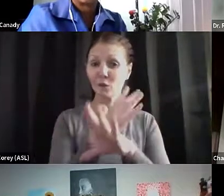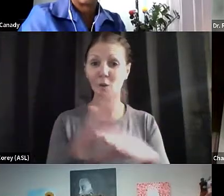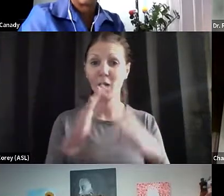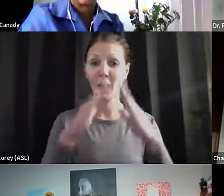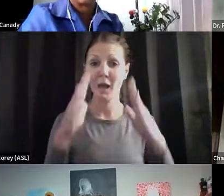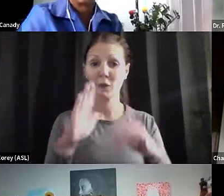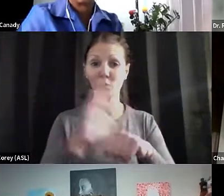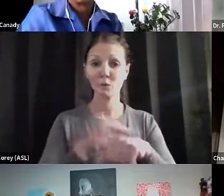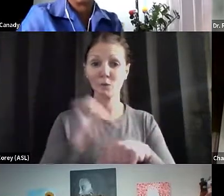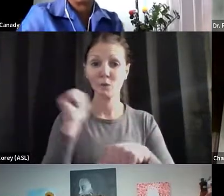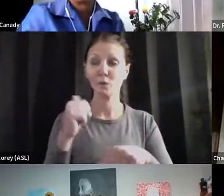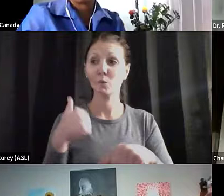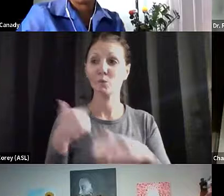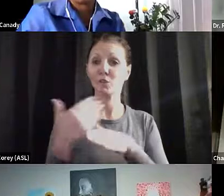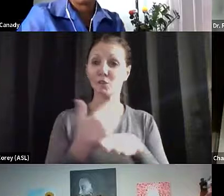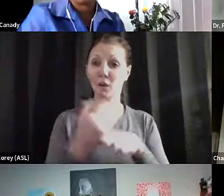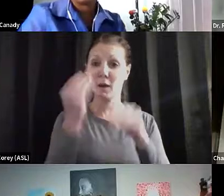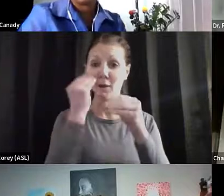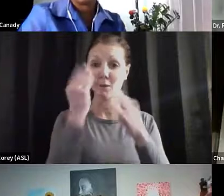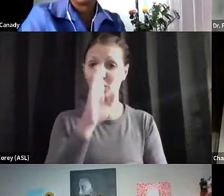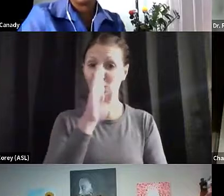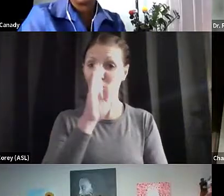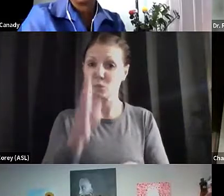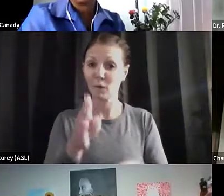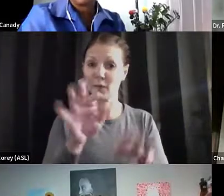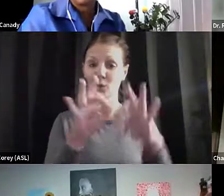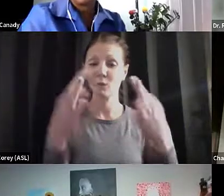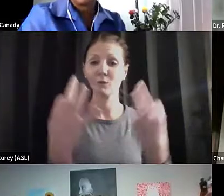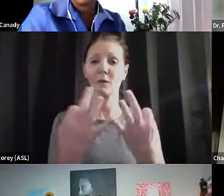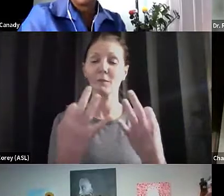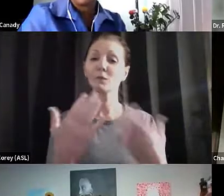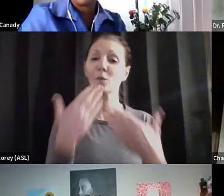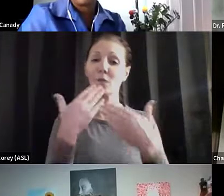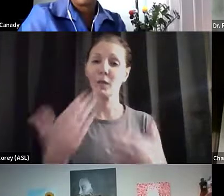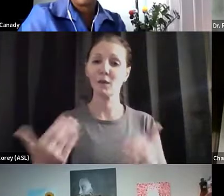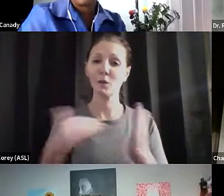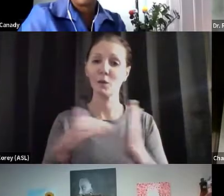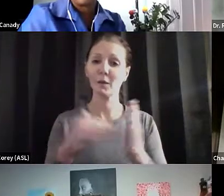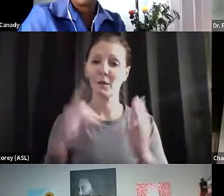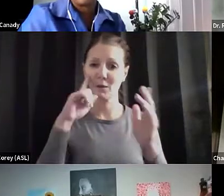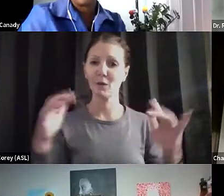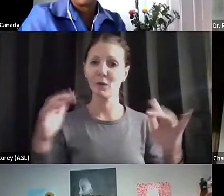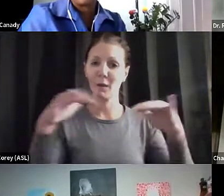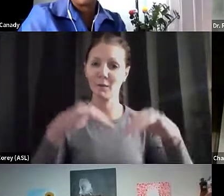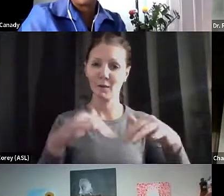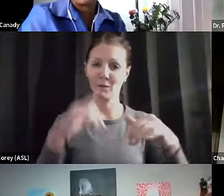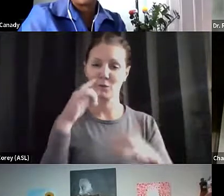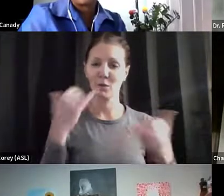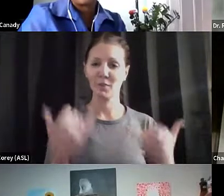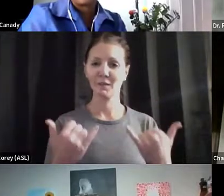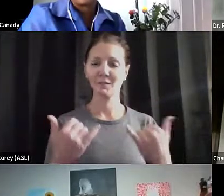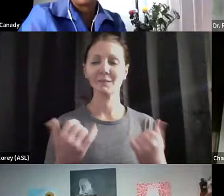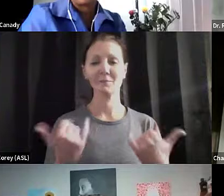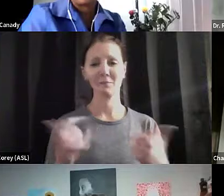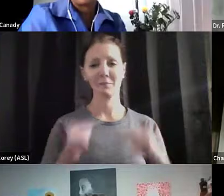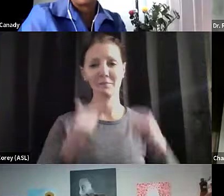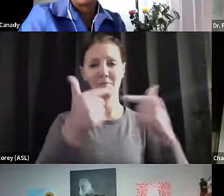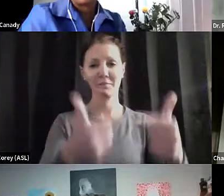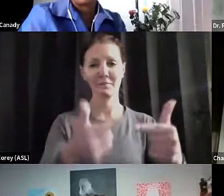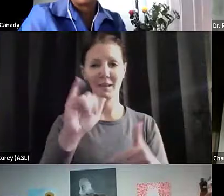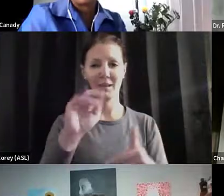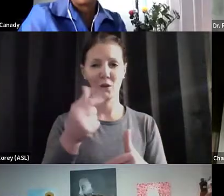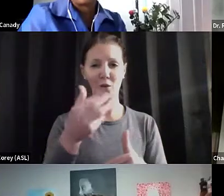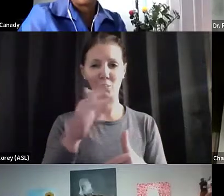directly with families. And so I thank you again for coming together for this. And I'll send it back to you, Ingrid. So you keep the